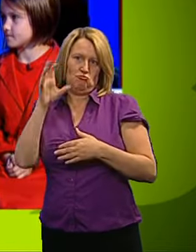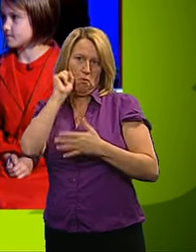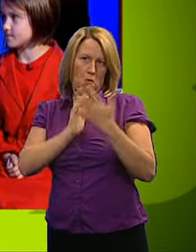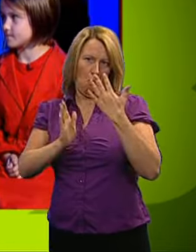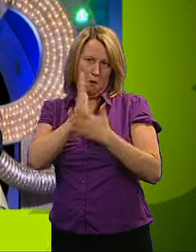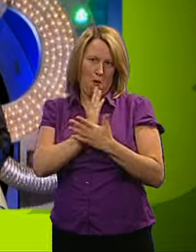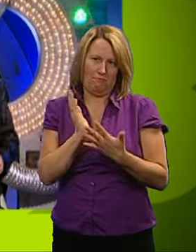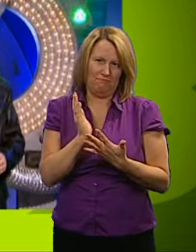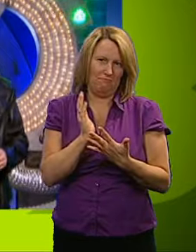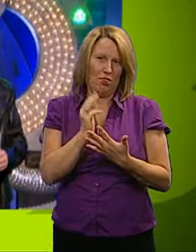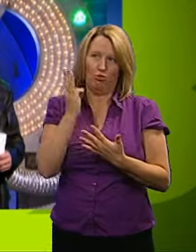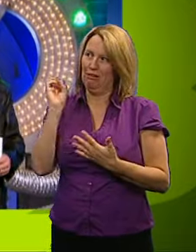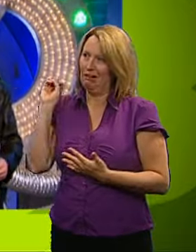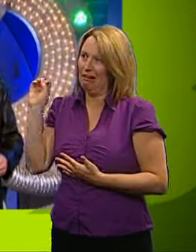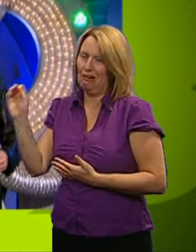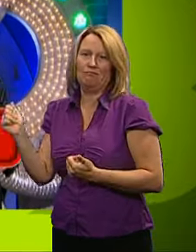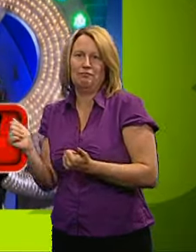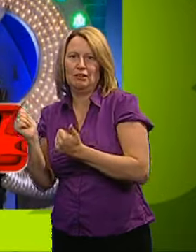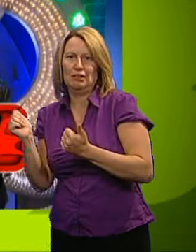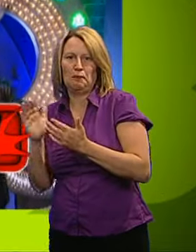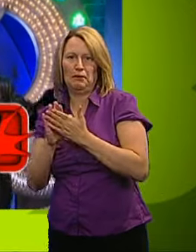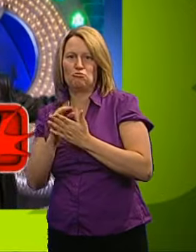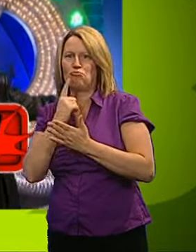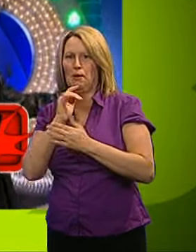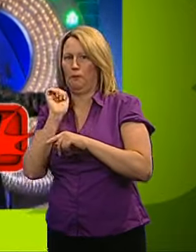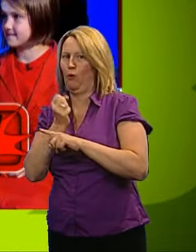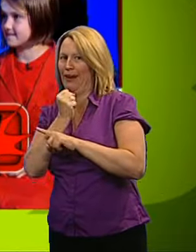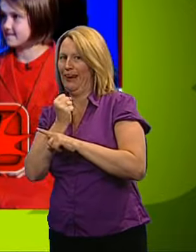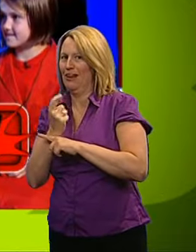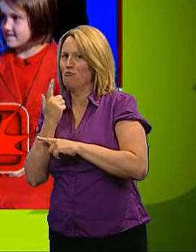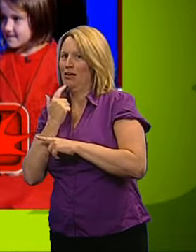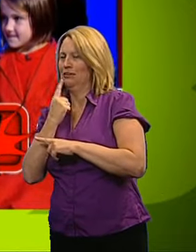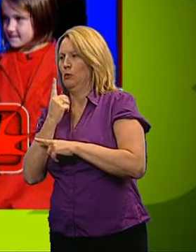With three lights lit green, that means the Reds win. The score then is 1-0.